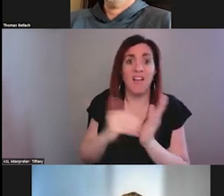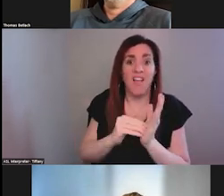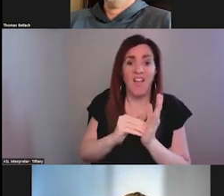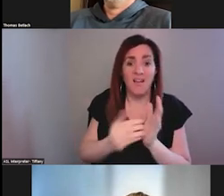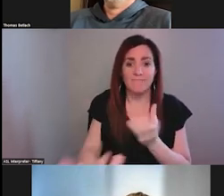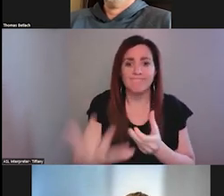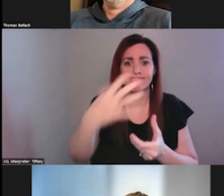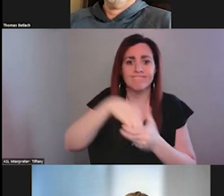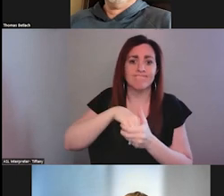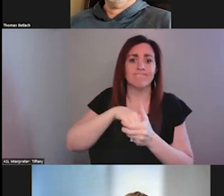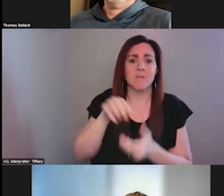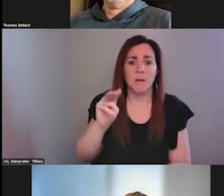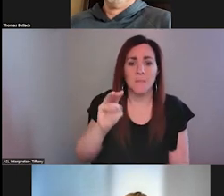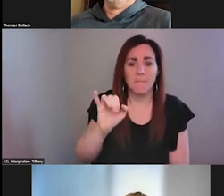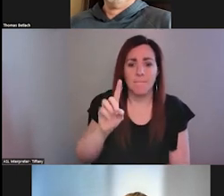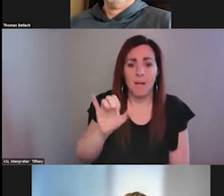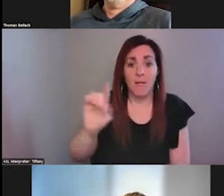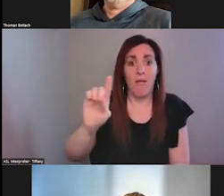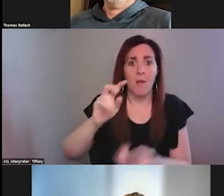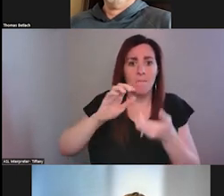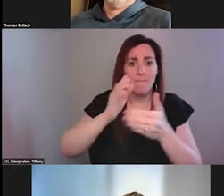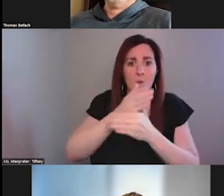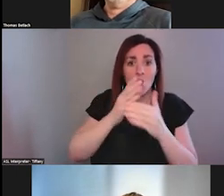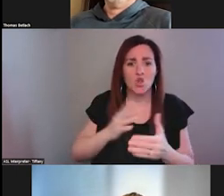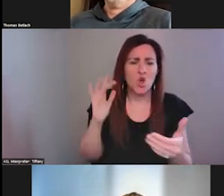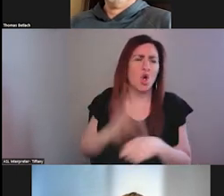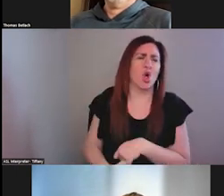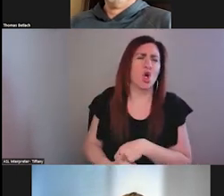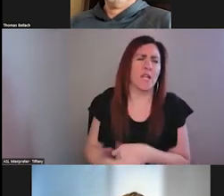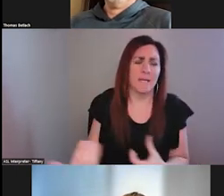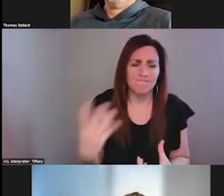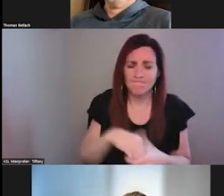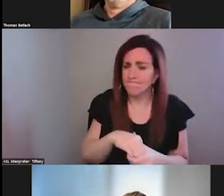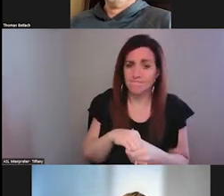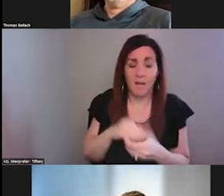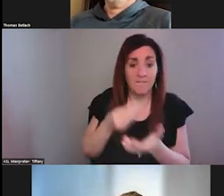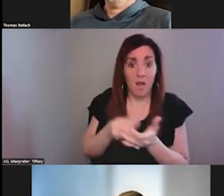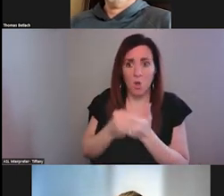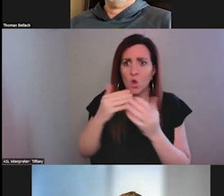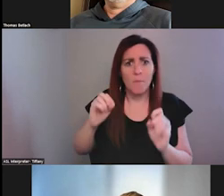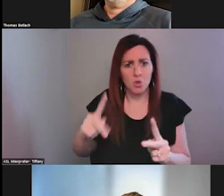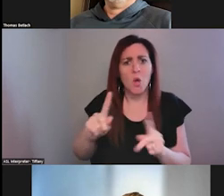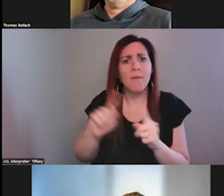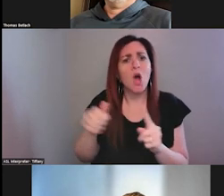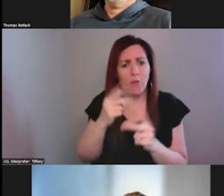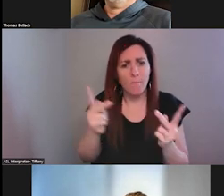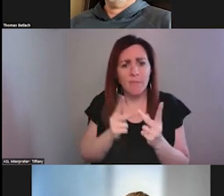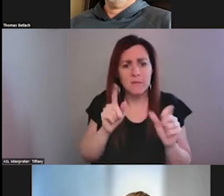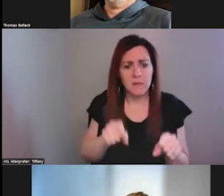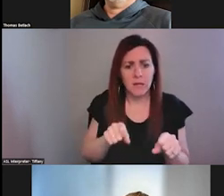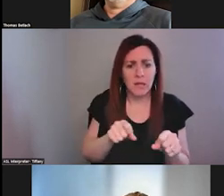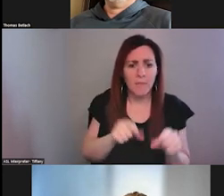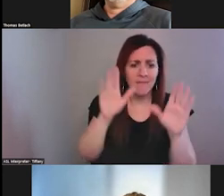Medicaid partners early around this work is key. And financing is a huge opportunity, but there are other, certainly other places where they can be a